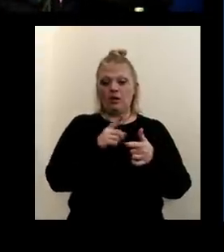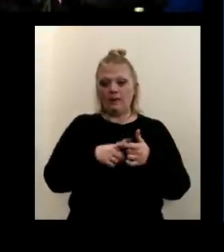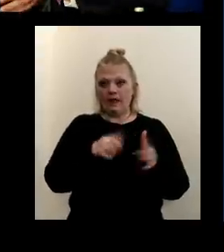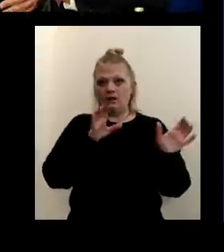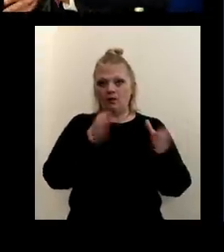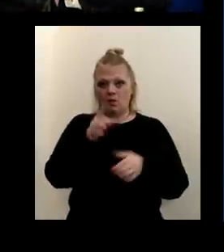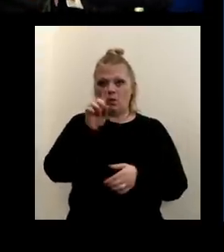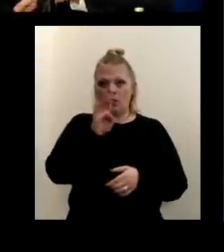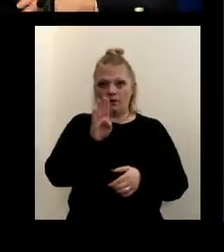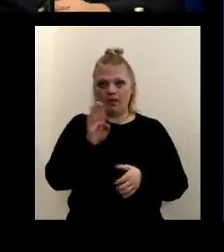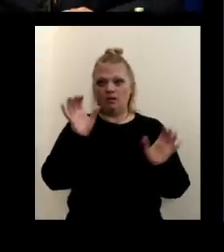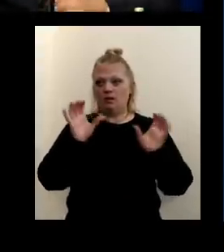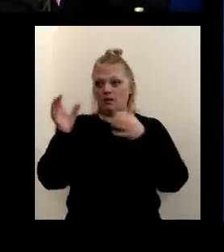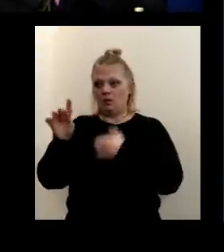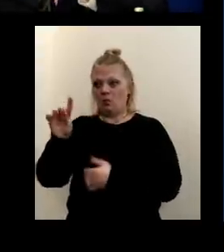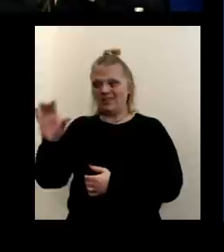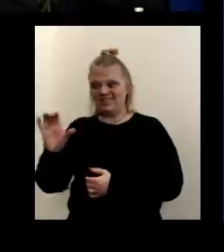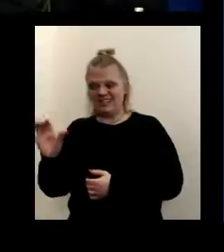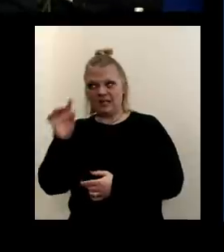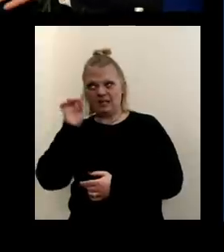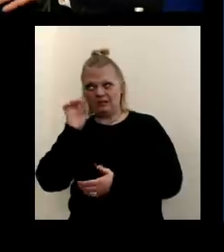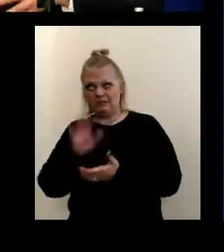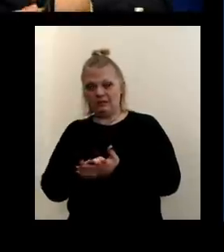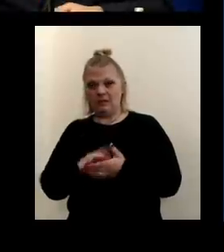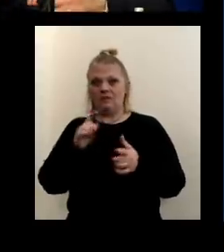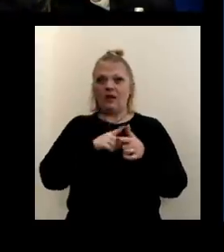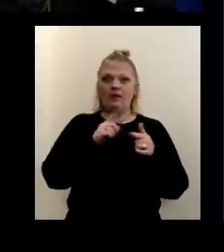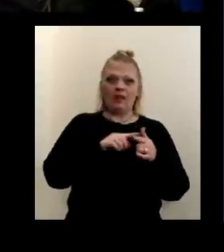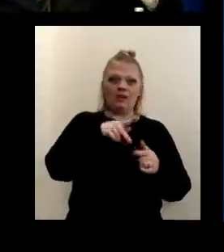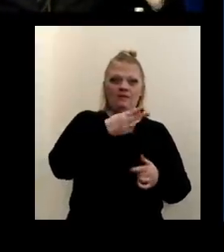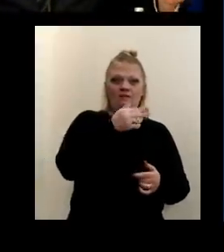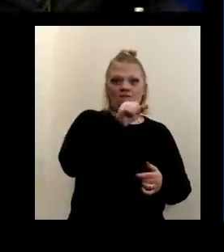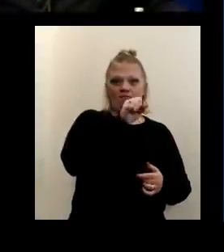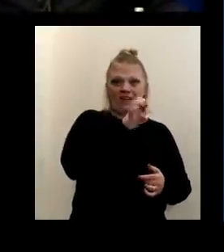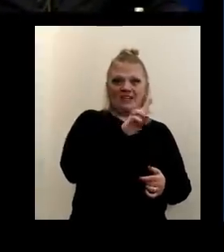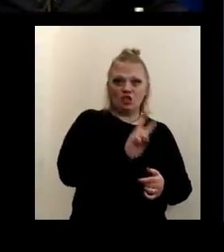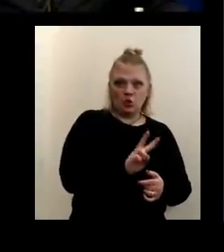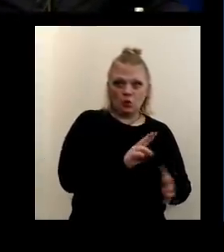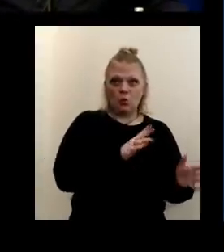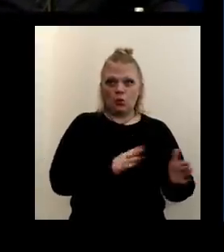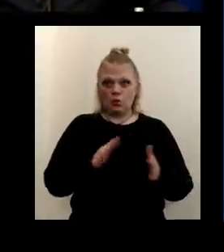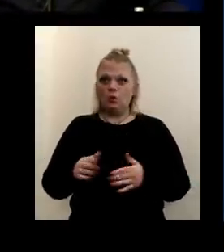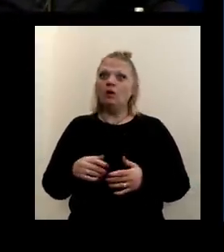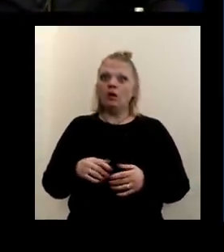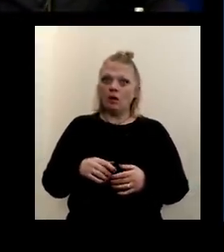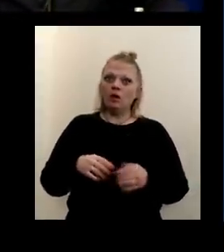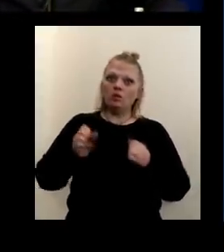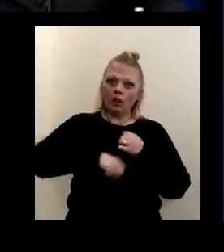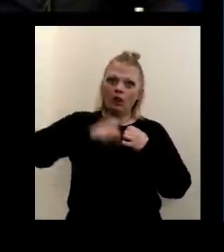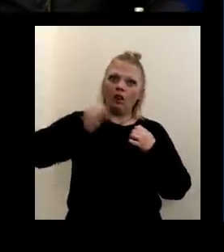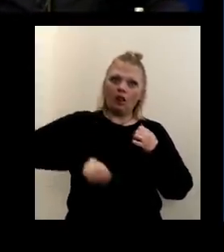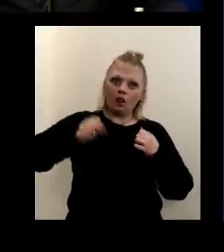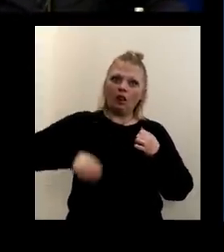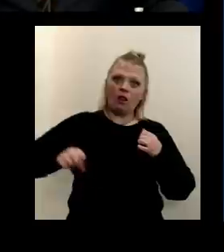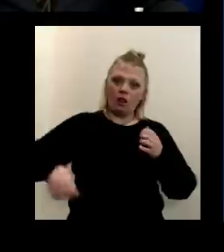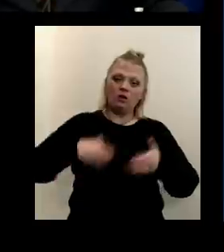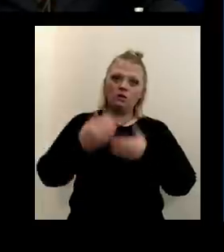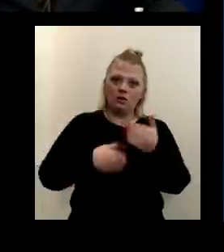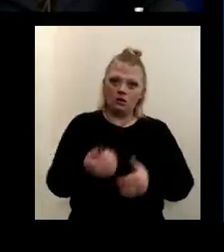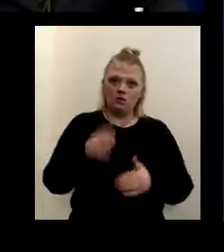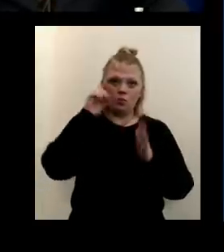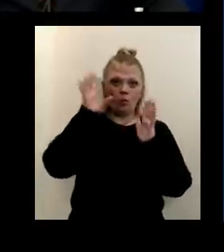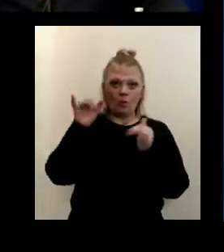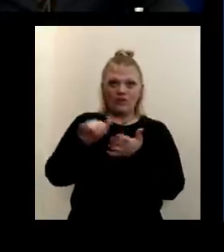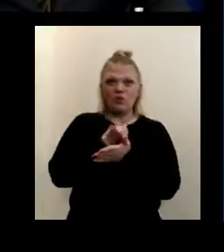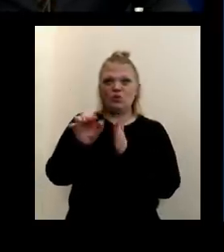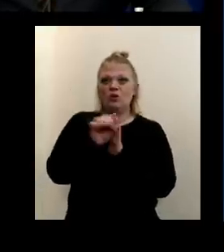phase one, C, which I believe exists phase two, it's going to be a long process. And I'm hopeful that New York state